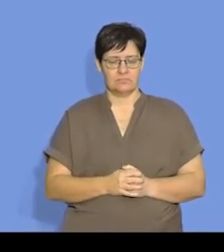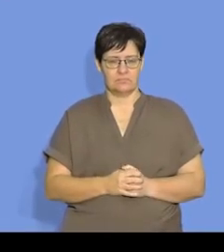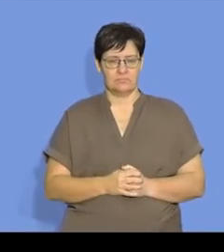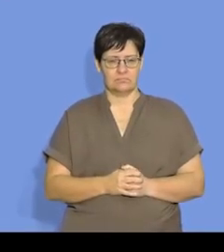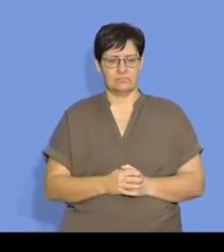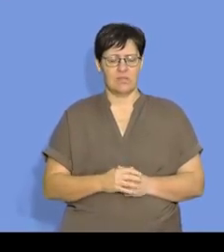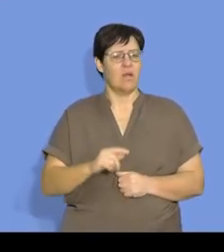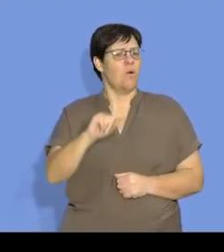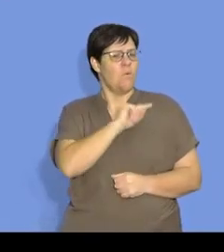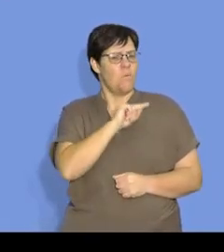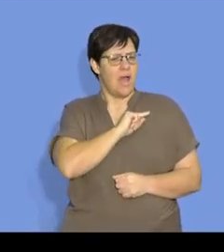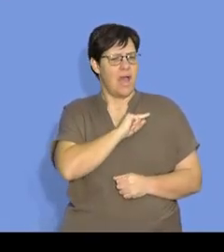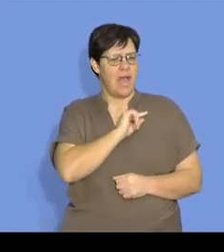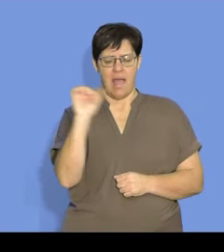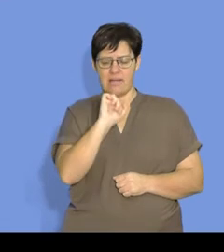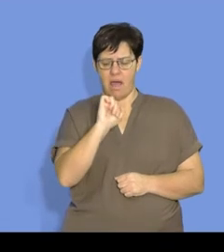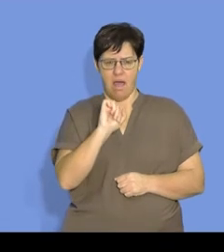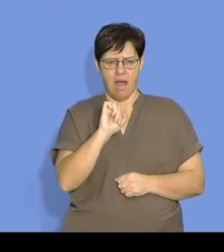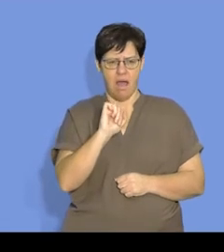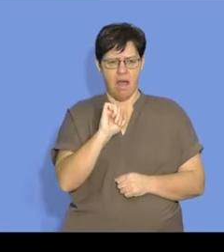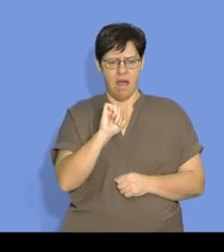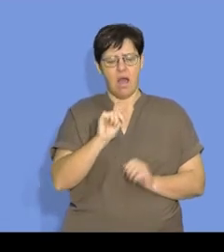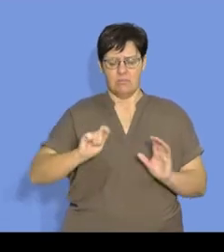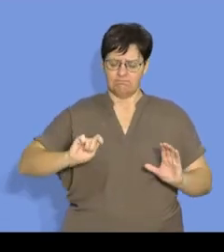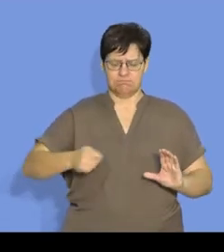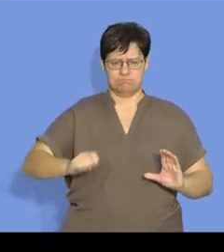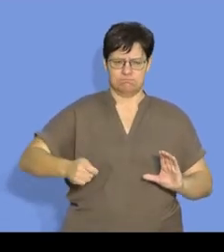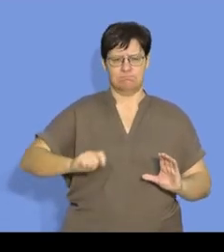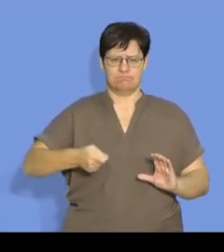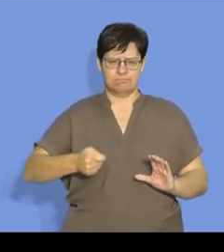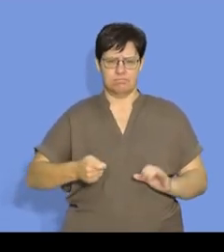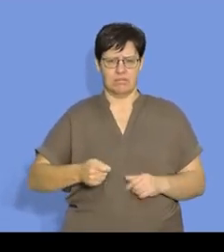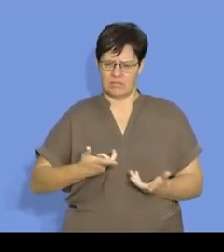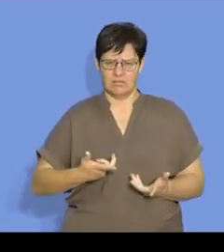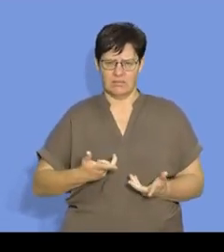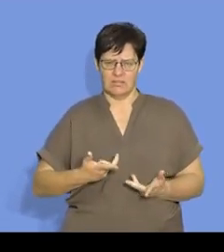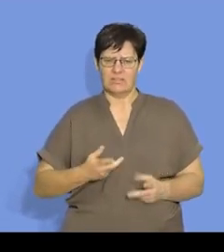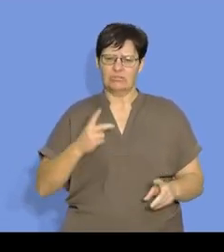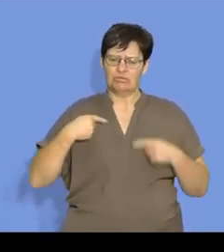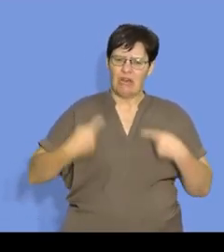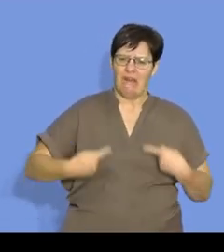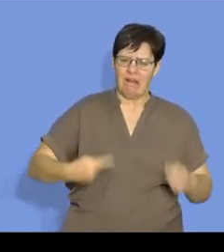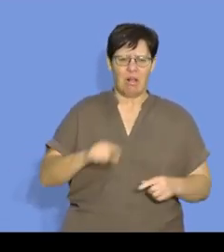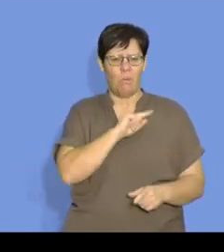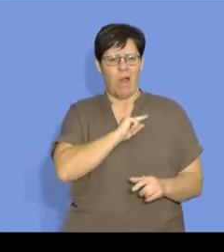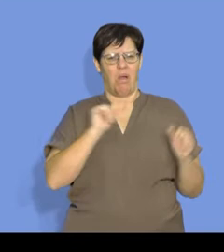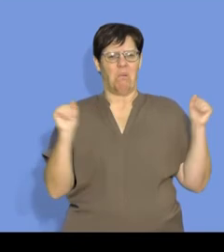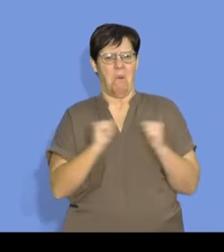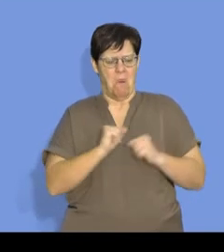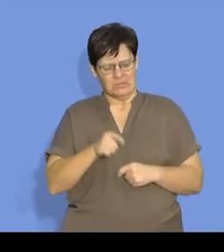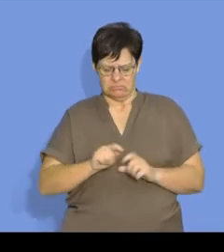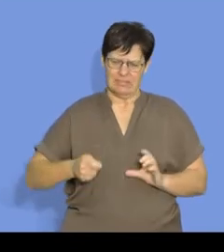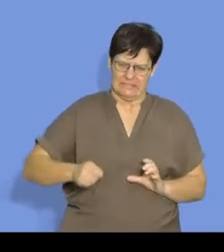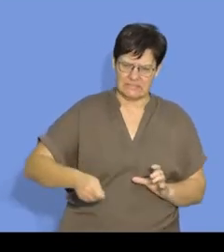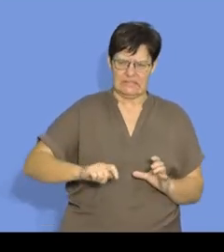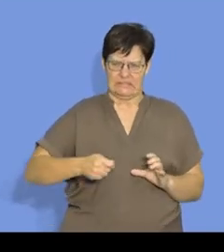Why do older cars sometimes take a long time to start on a cold morning in winter? I'd like